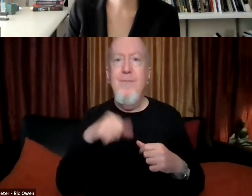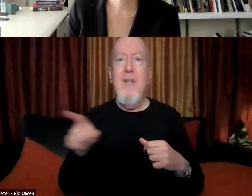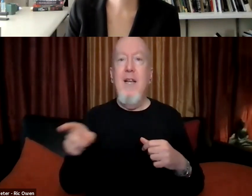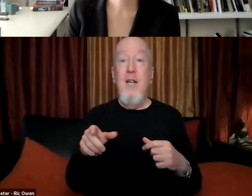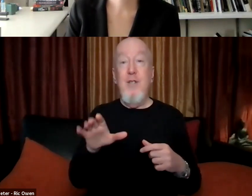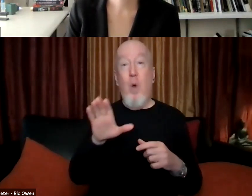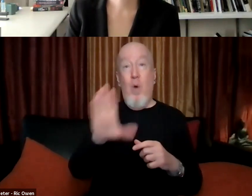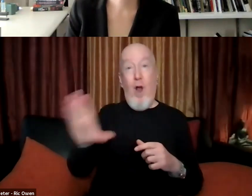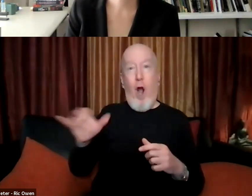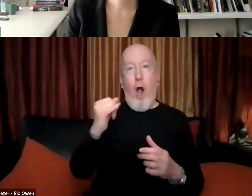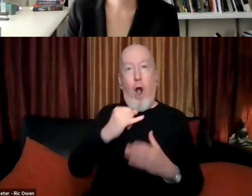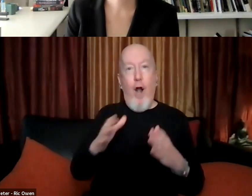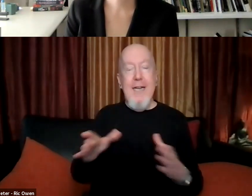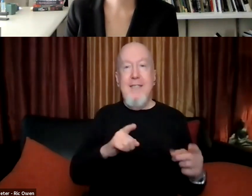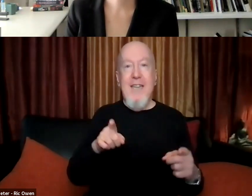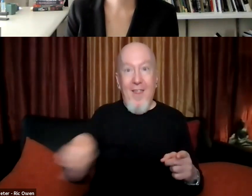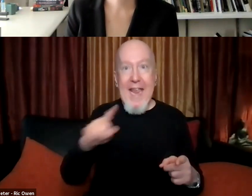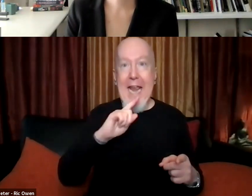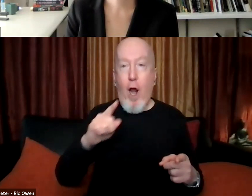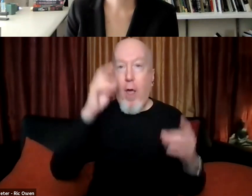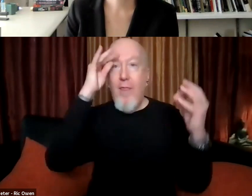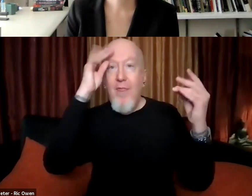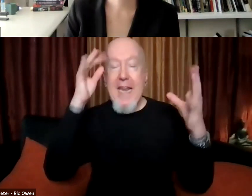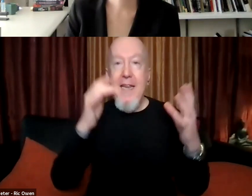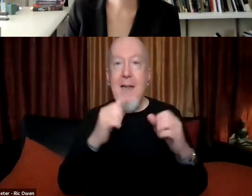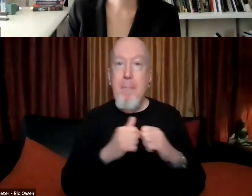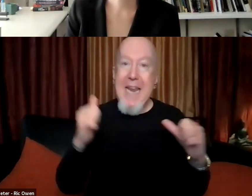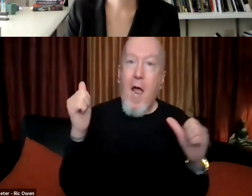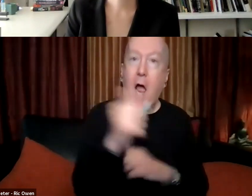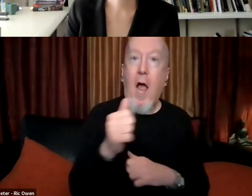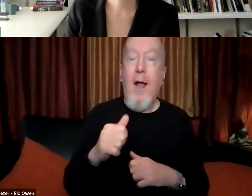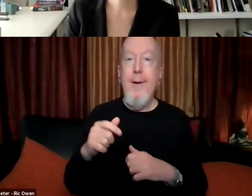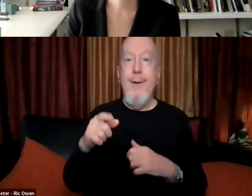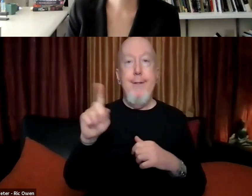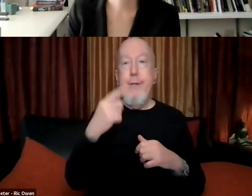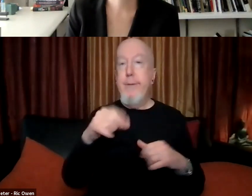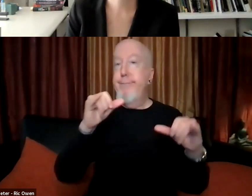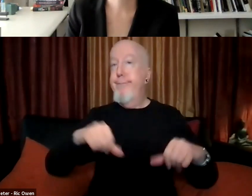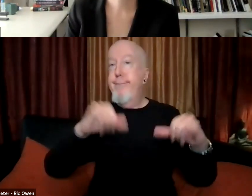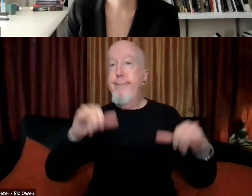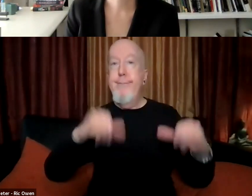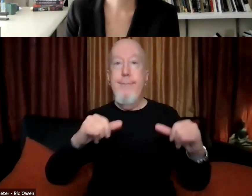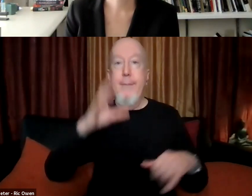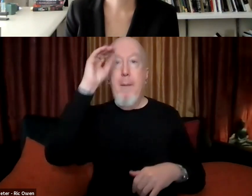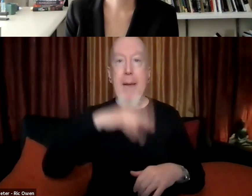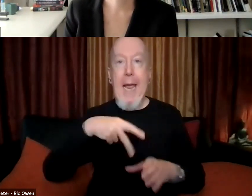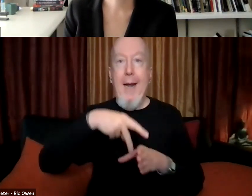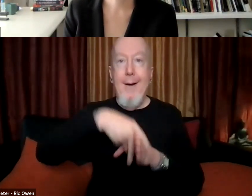artists are thinking beyond the statue of a man on a horse and